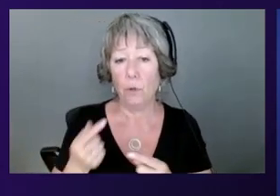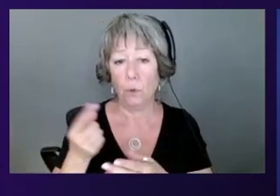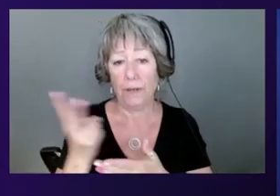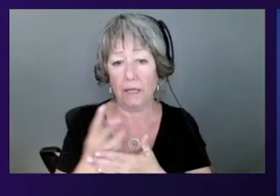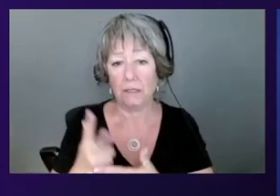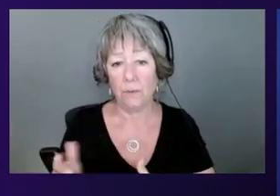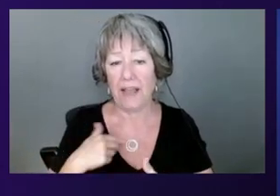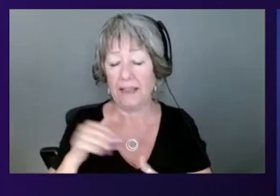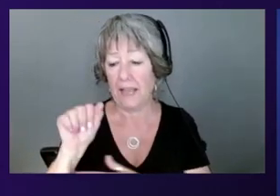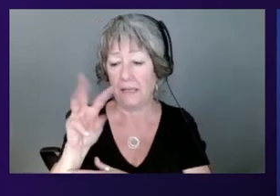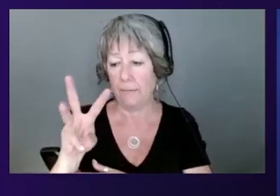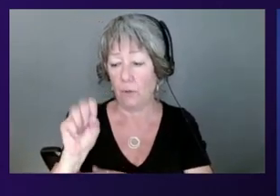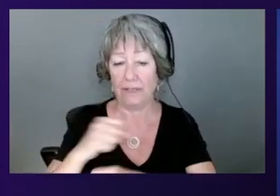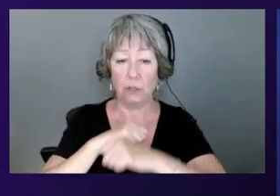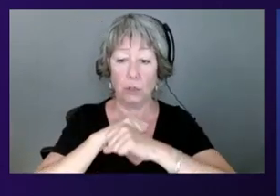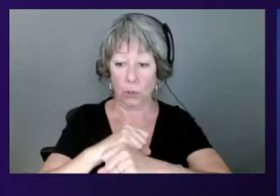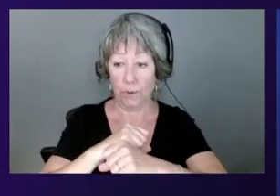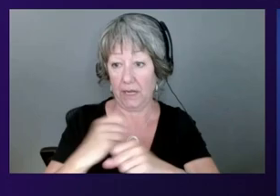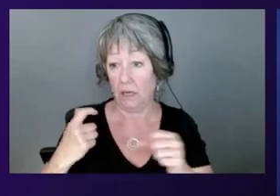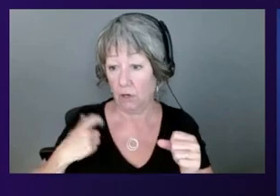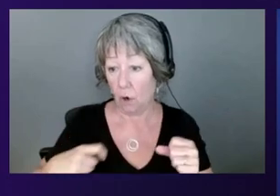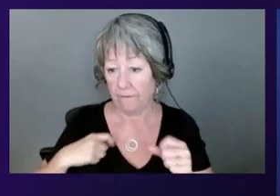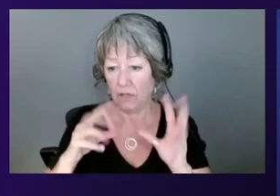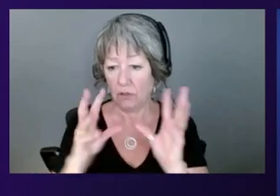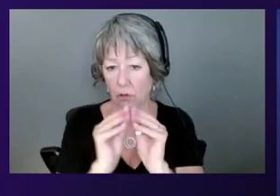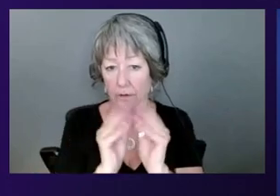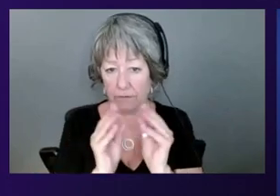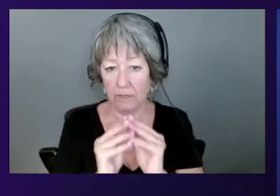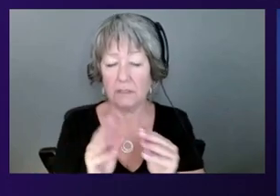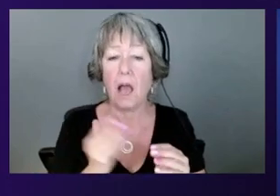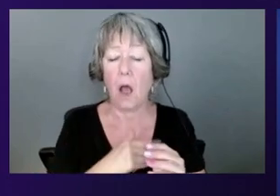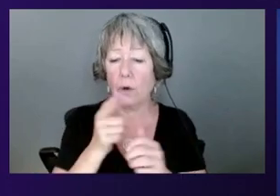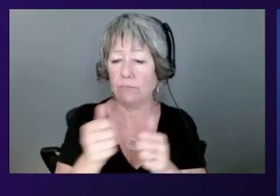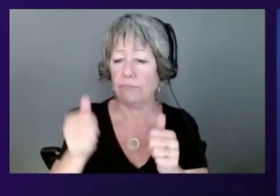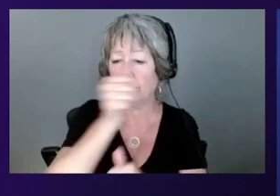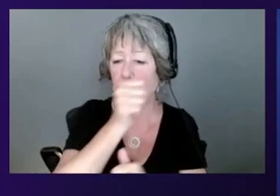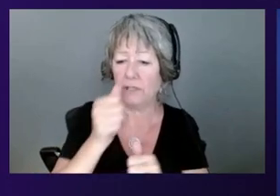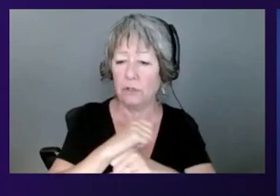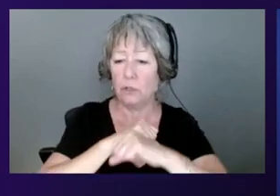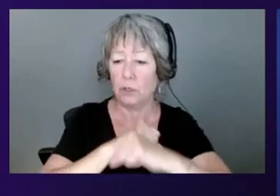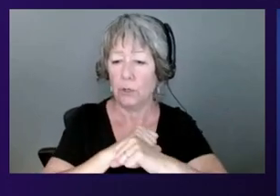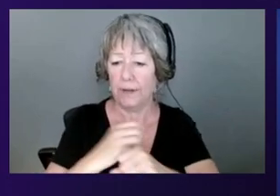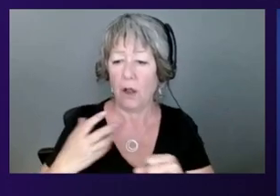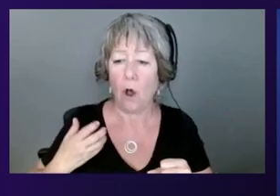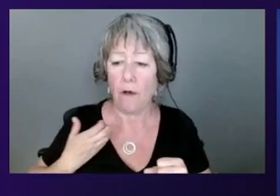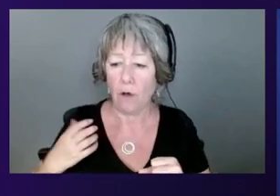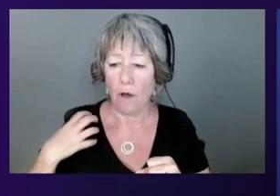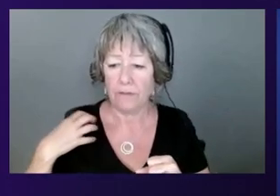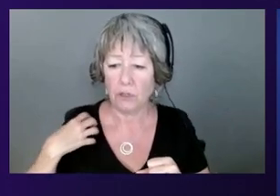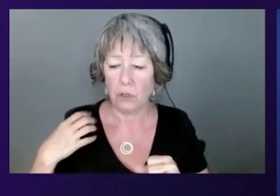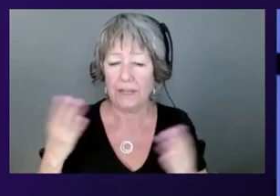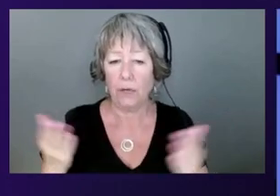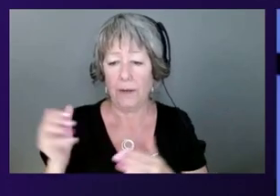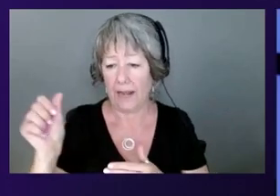Conference. And CJ Moses, who is our Chief Security Officer at AWS and Amazon here, was also talking about